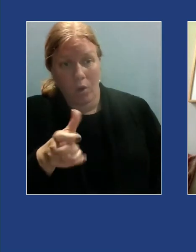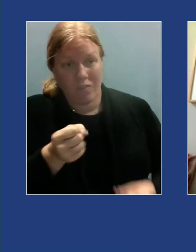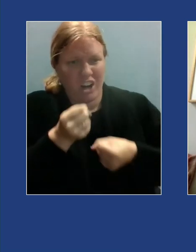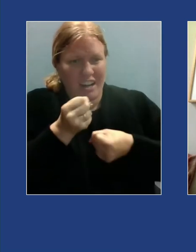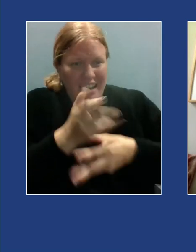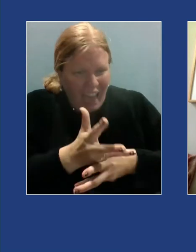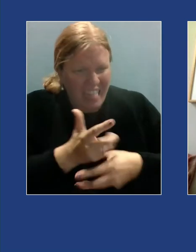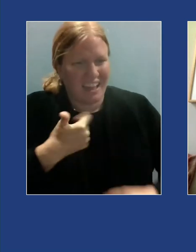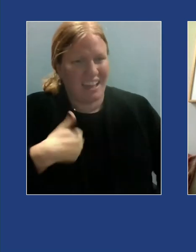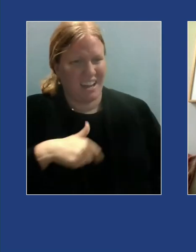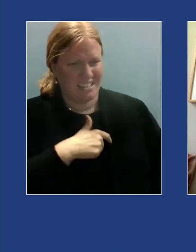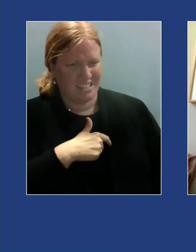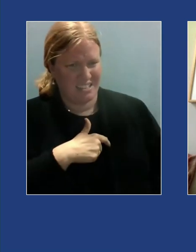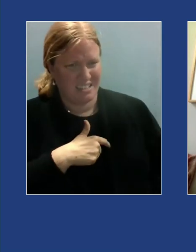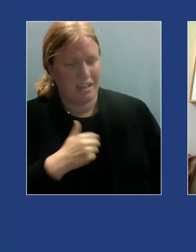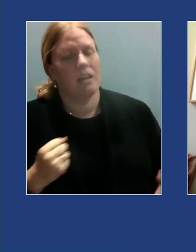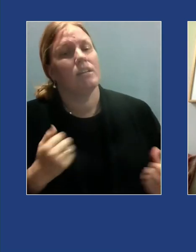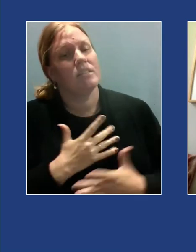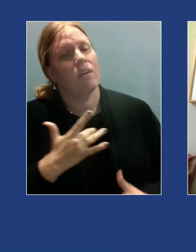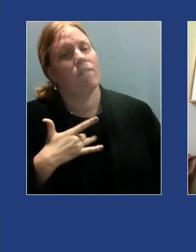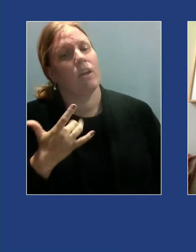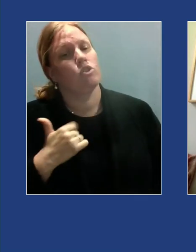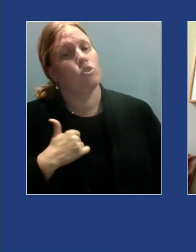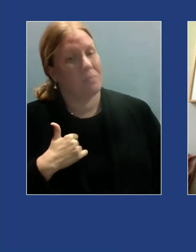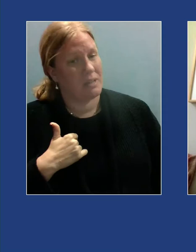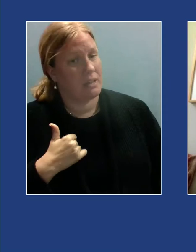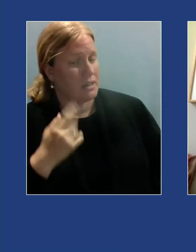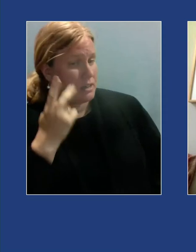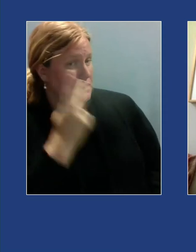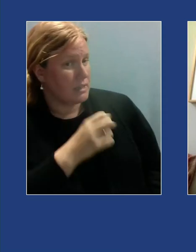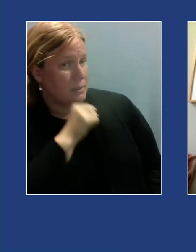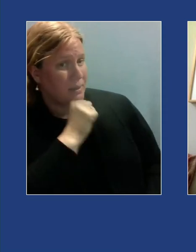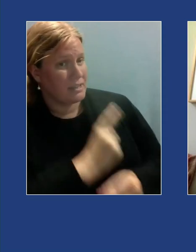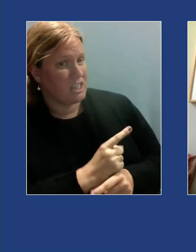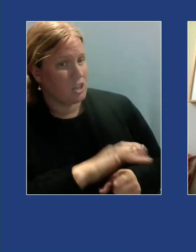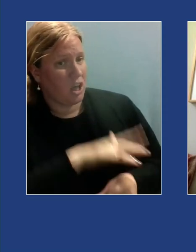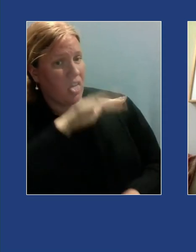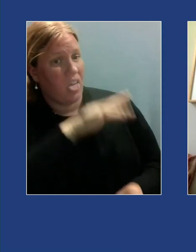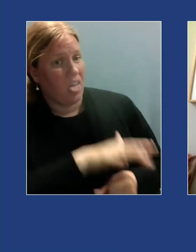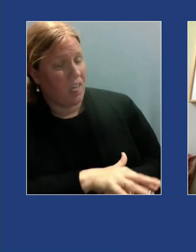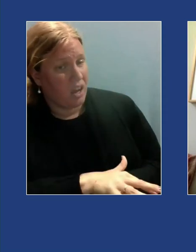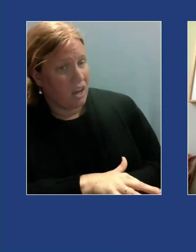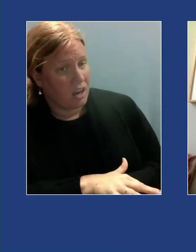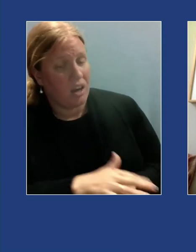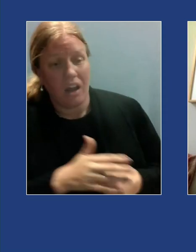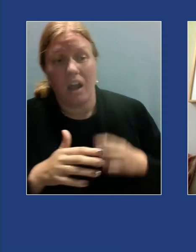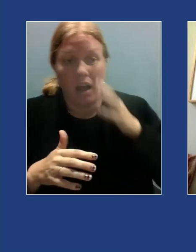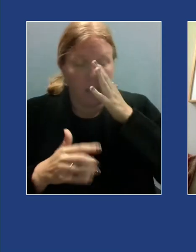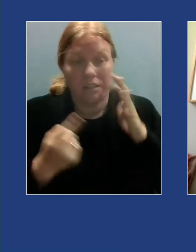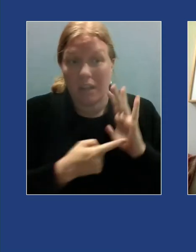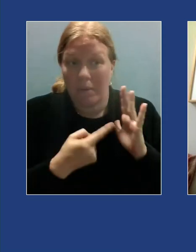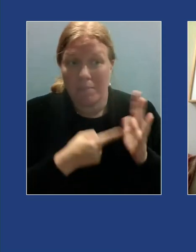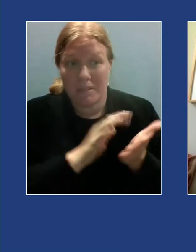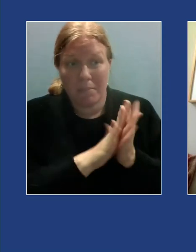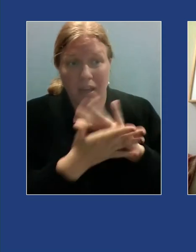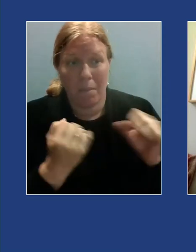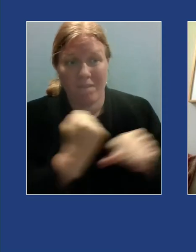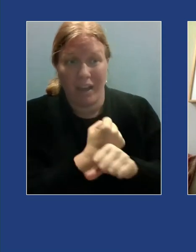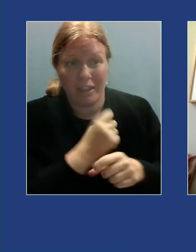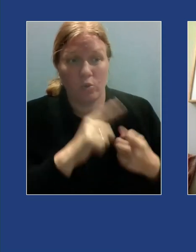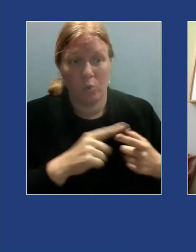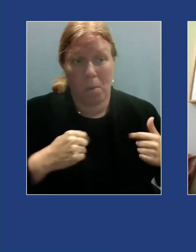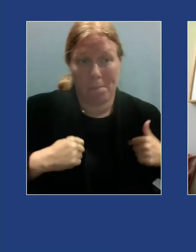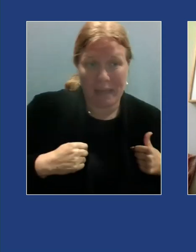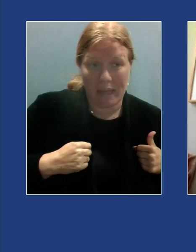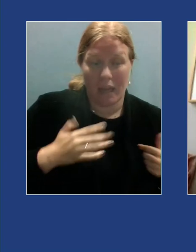how scary it felt to me to observe my sister throw a tantrum and one that often became violent towards myself and my younger brother